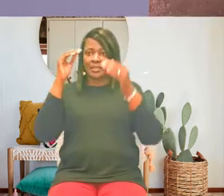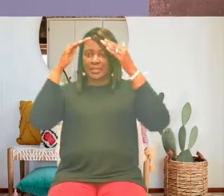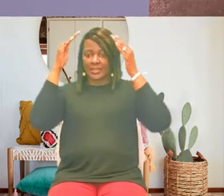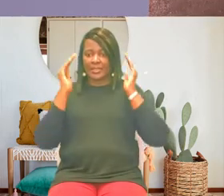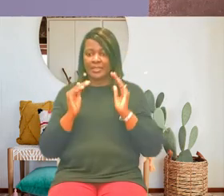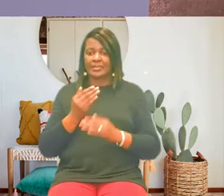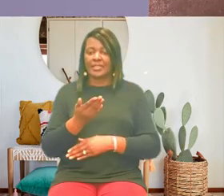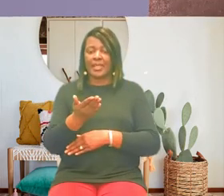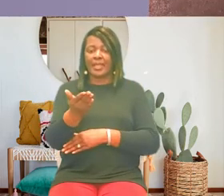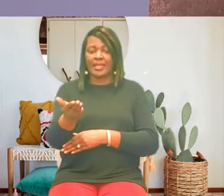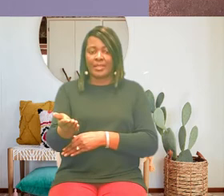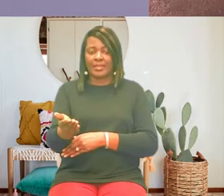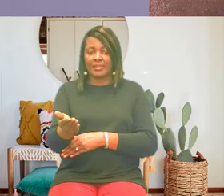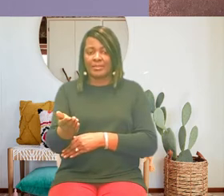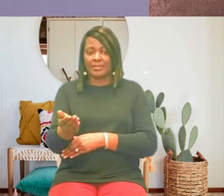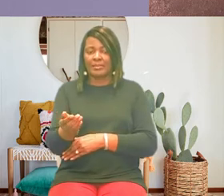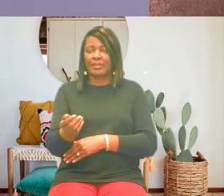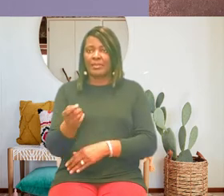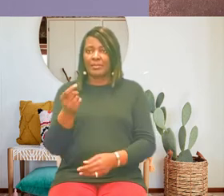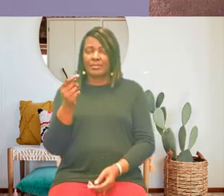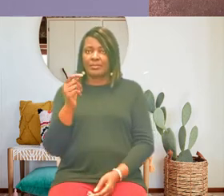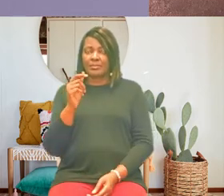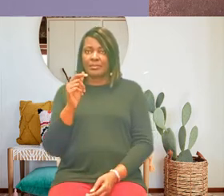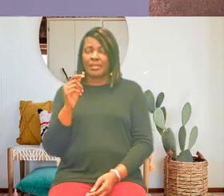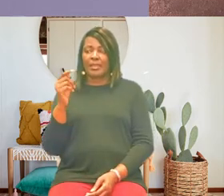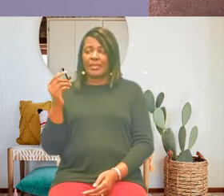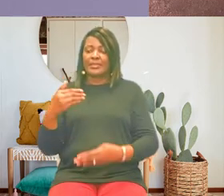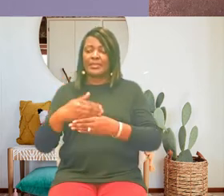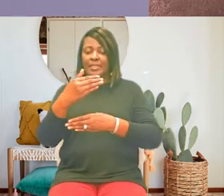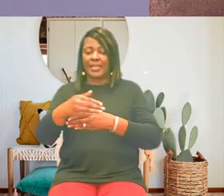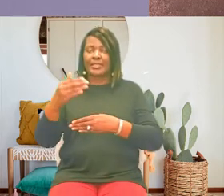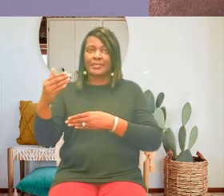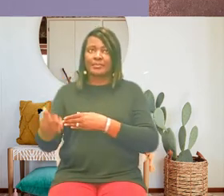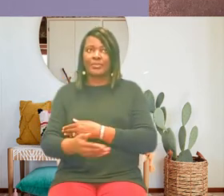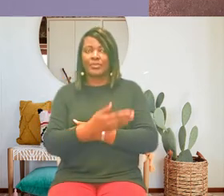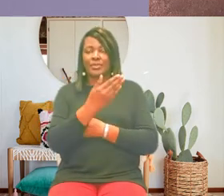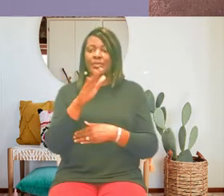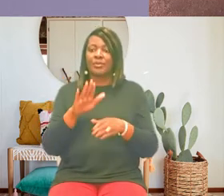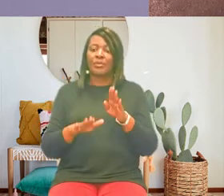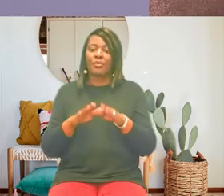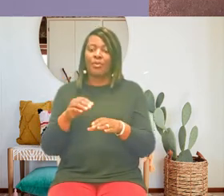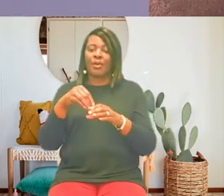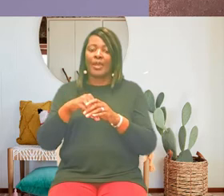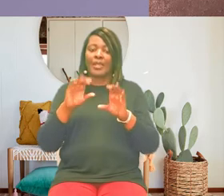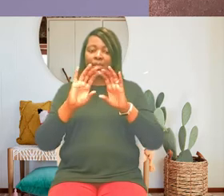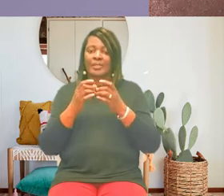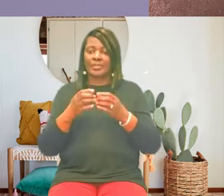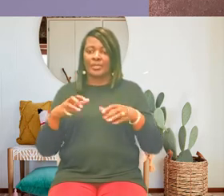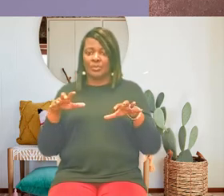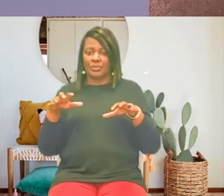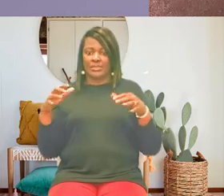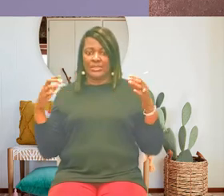the next morning we all slunk into the classroom and we were shocked at what we saw